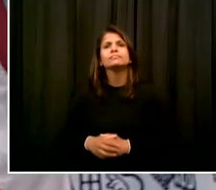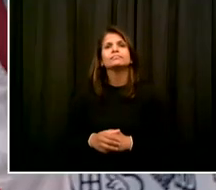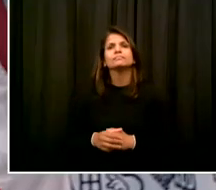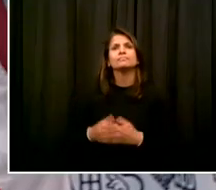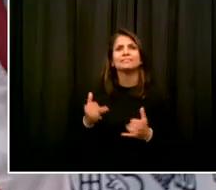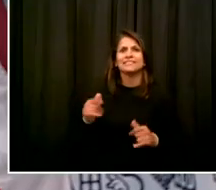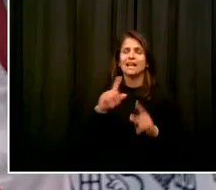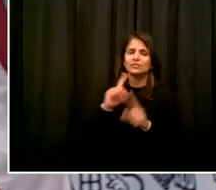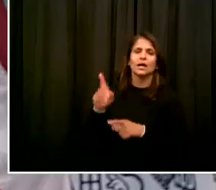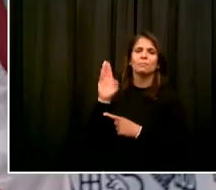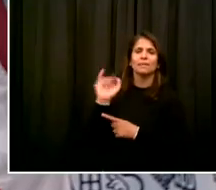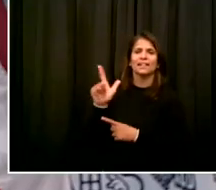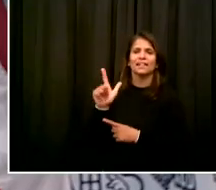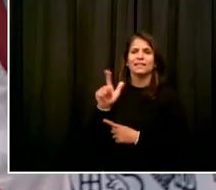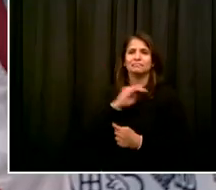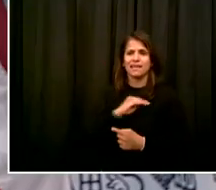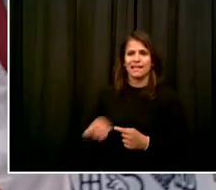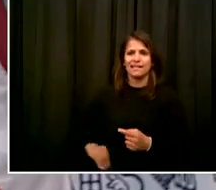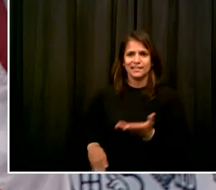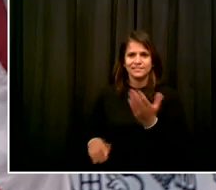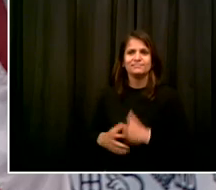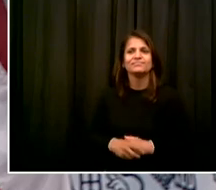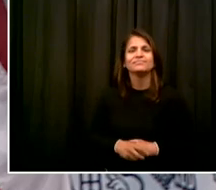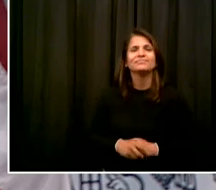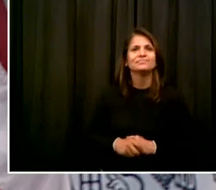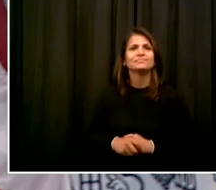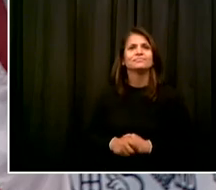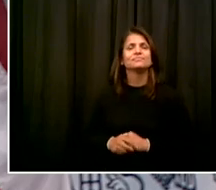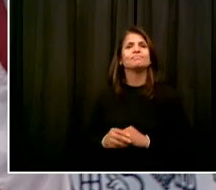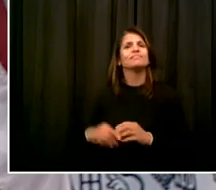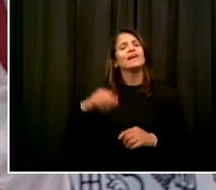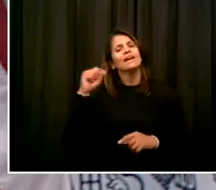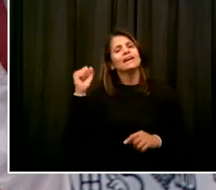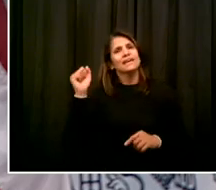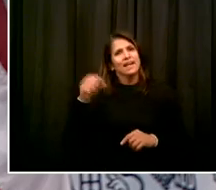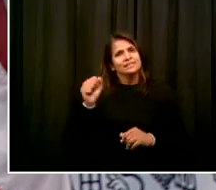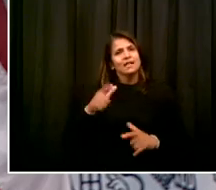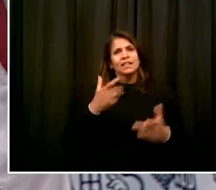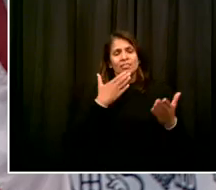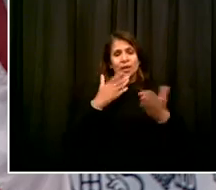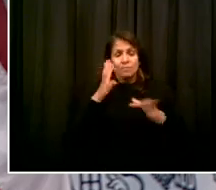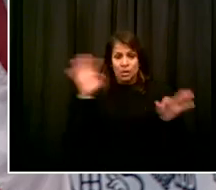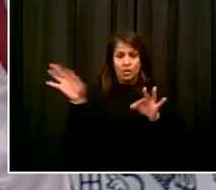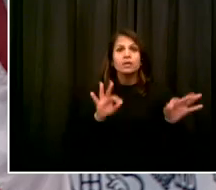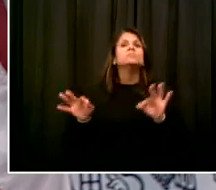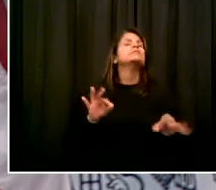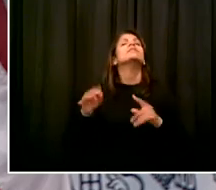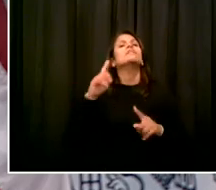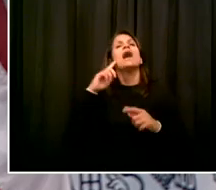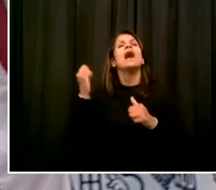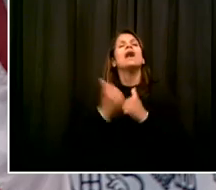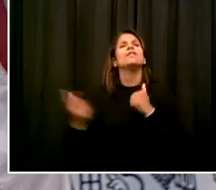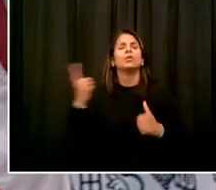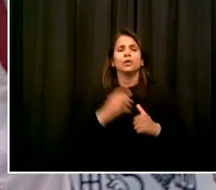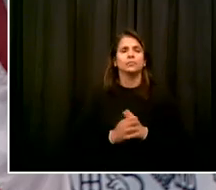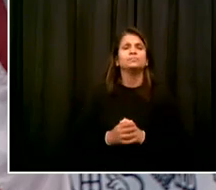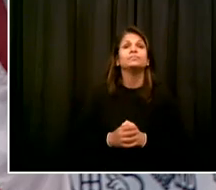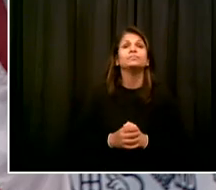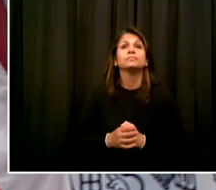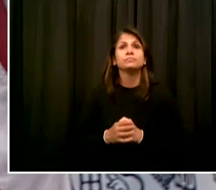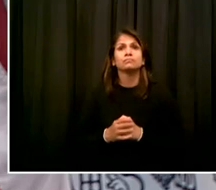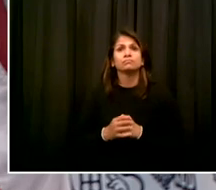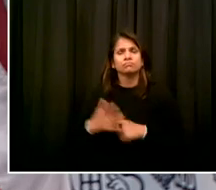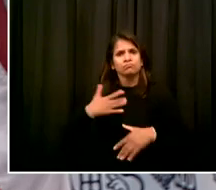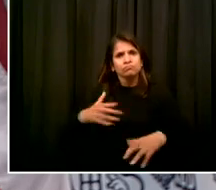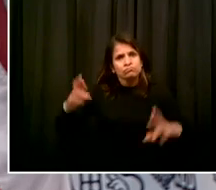the clear hope and belief in our kids, the belief we can do right by them, and the understanding